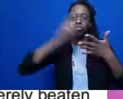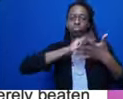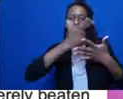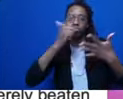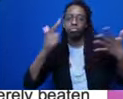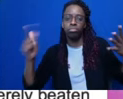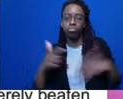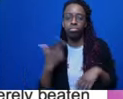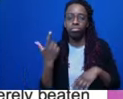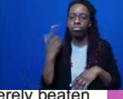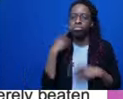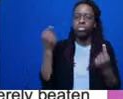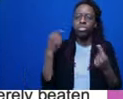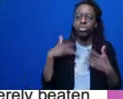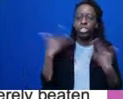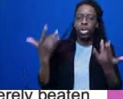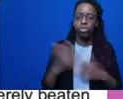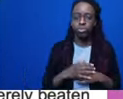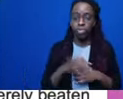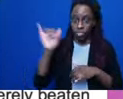fails her. Yeah?